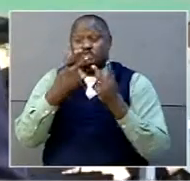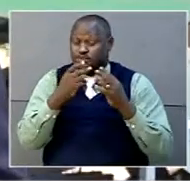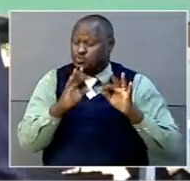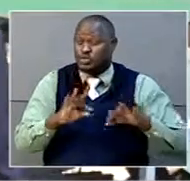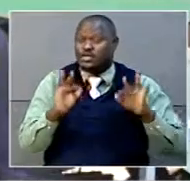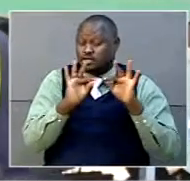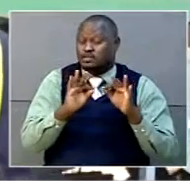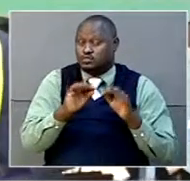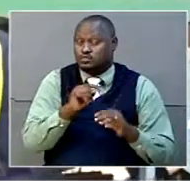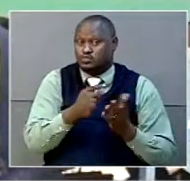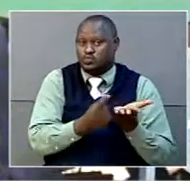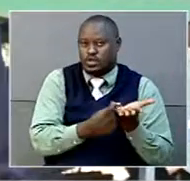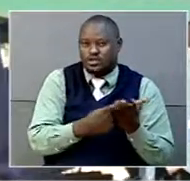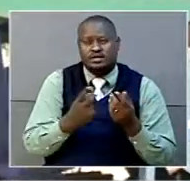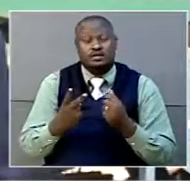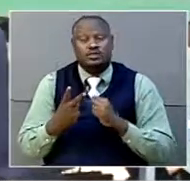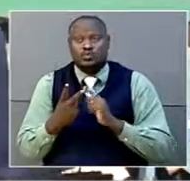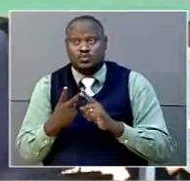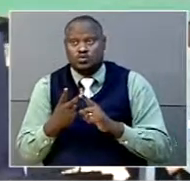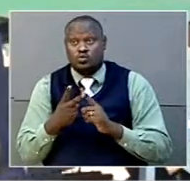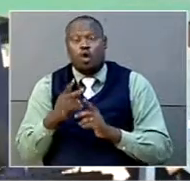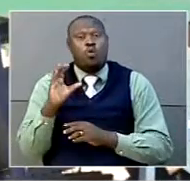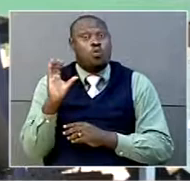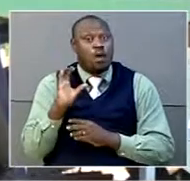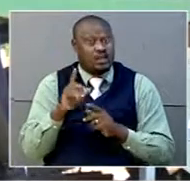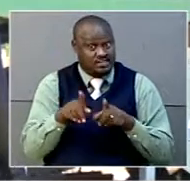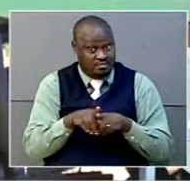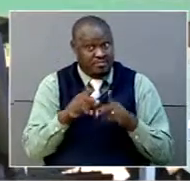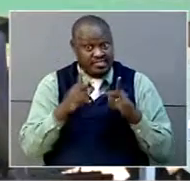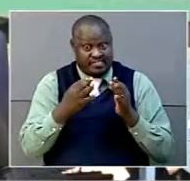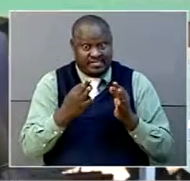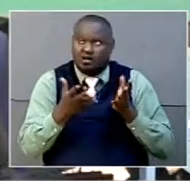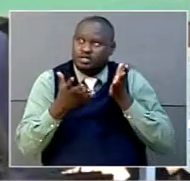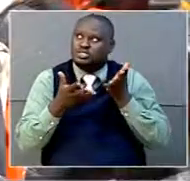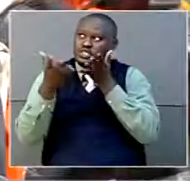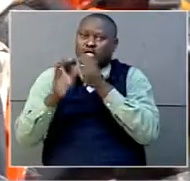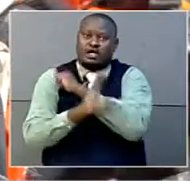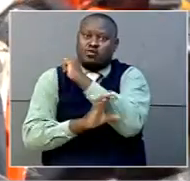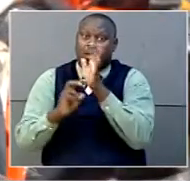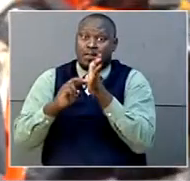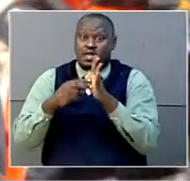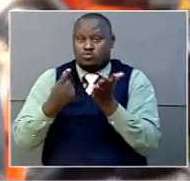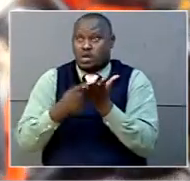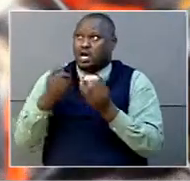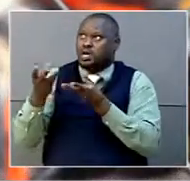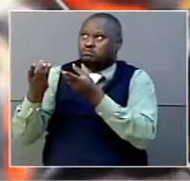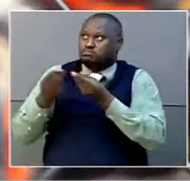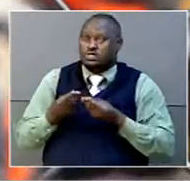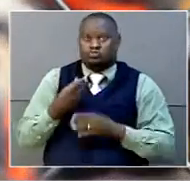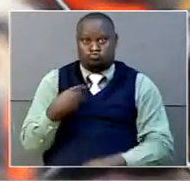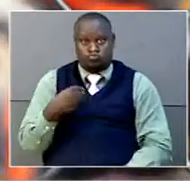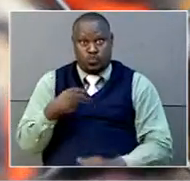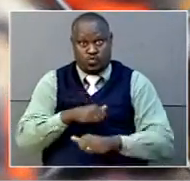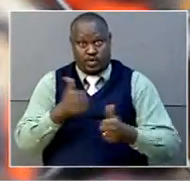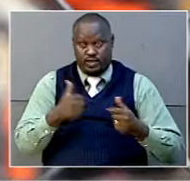Uganda. But also the other fact is that Coca-Cola is exporting. We are getting foreign exchange. As Uganda Export Promotions Board, we support